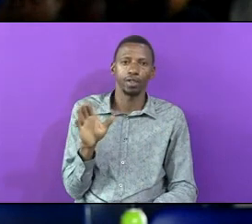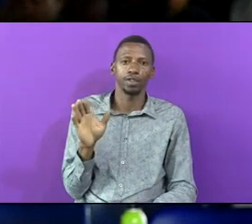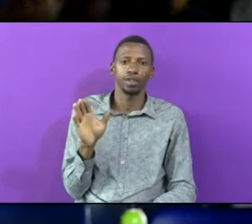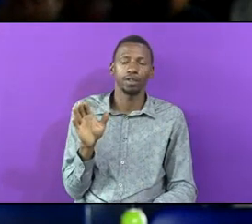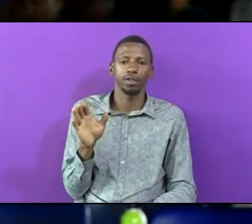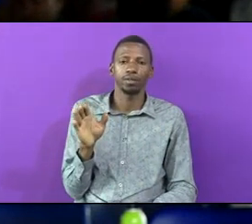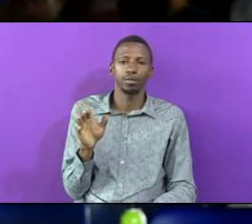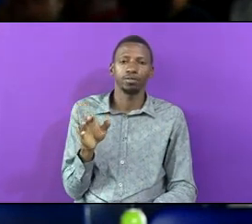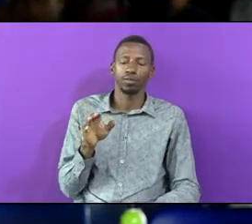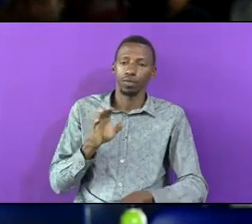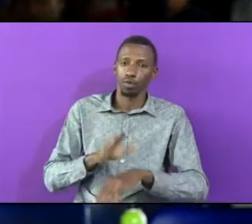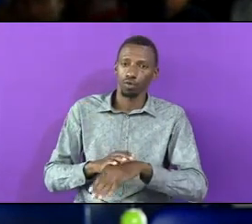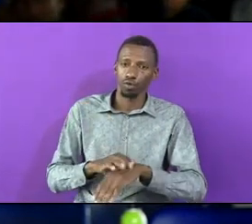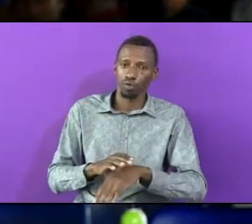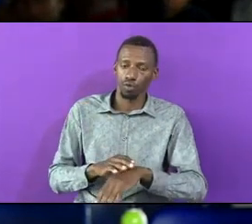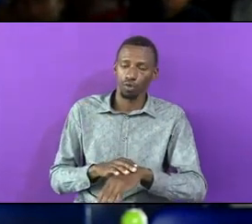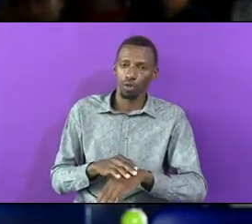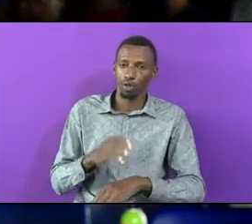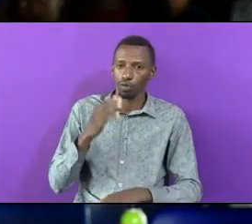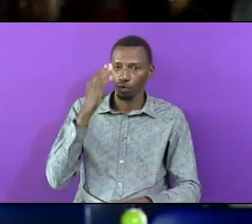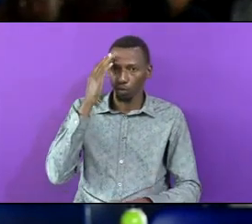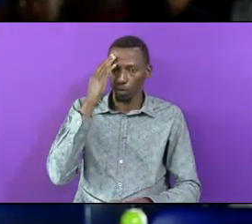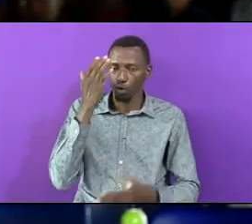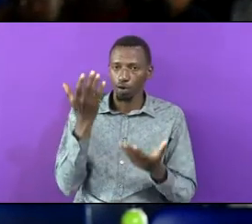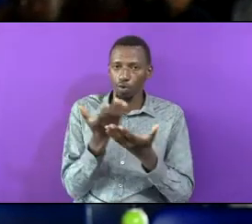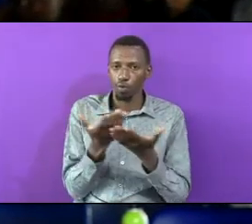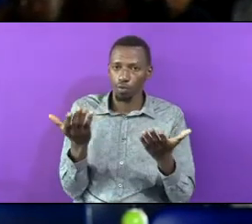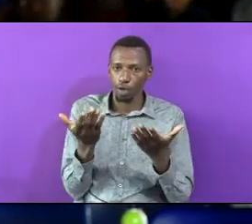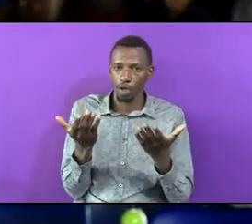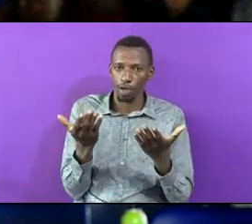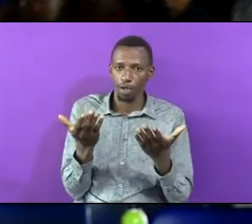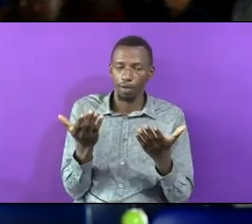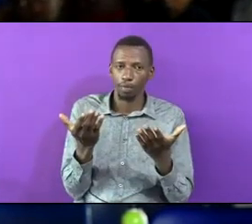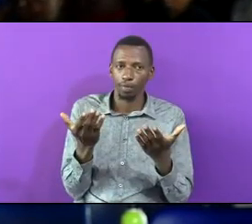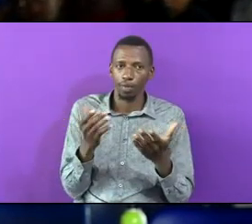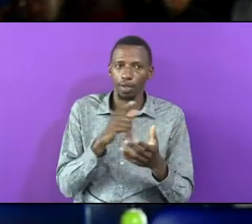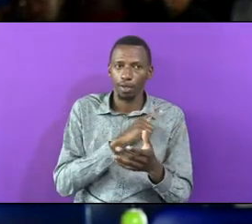To Take Note Where The Lord Has Brought You From